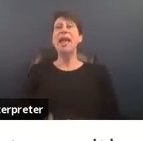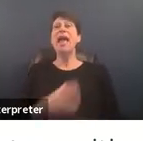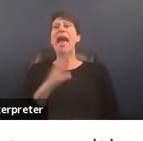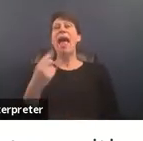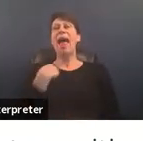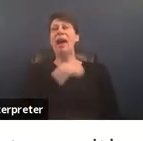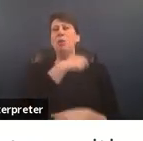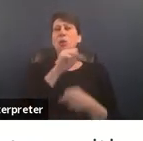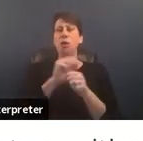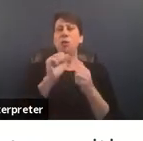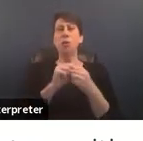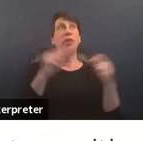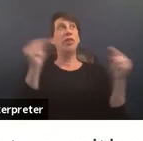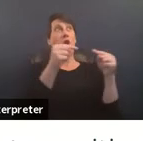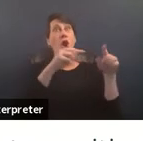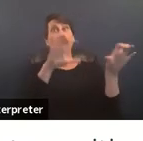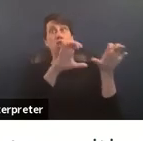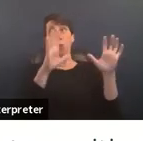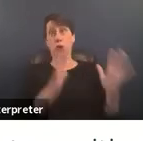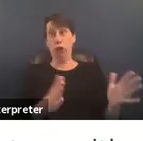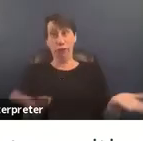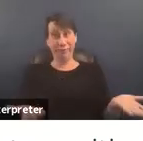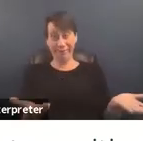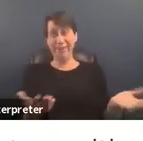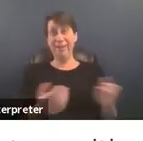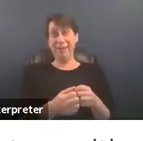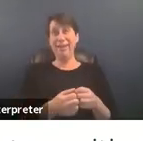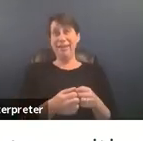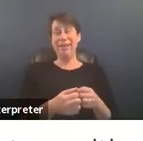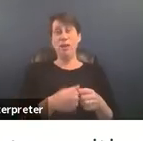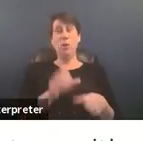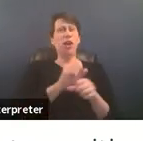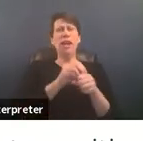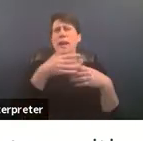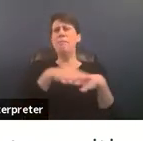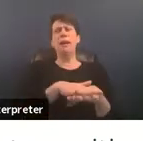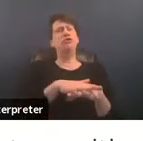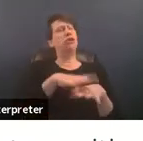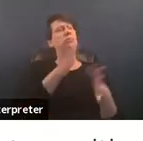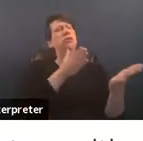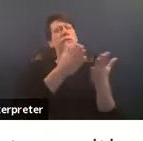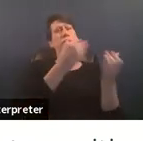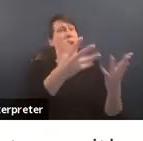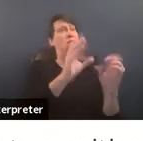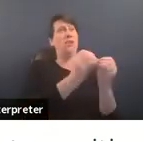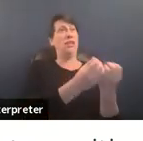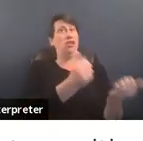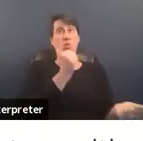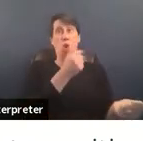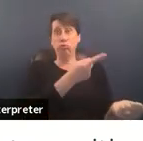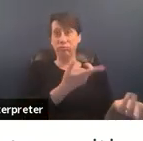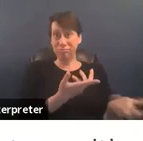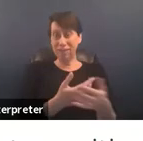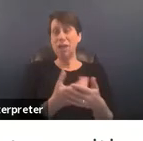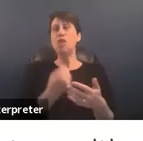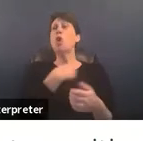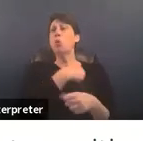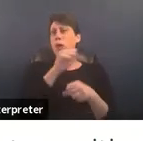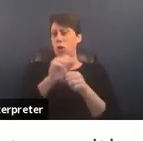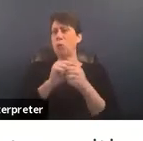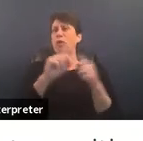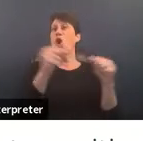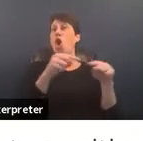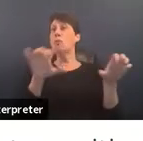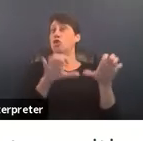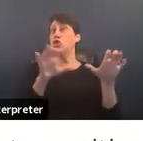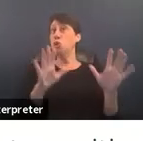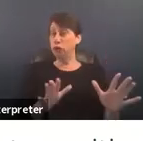work with the harm doer right which many of our you know working in mainstream services many of our organizations do not um and we work with the harm doer